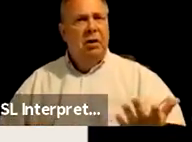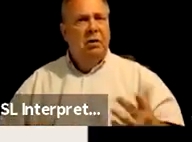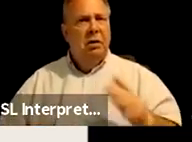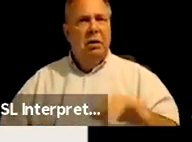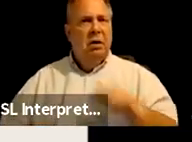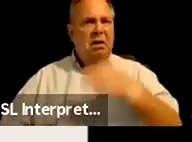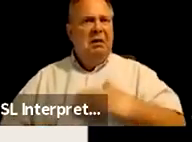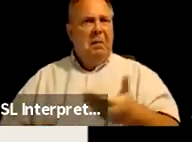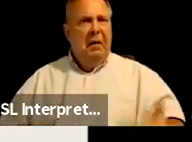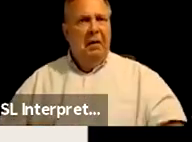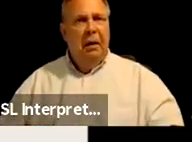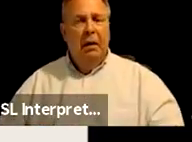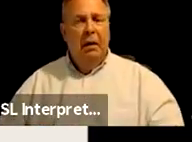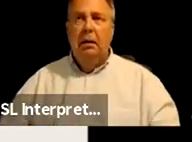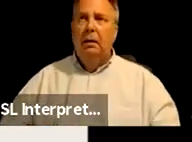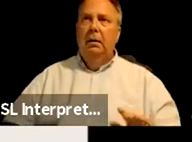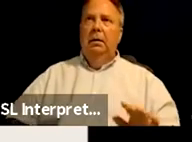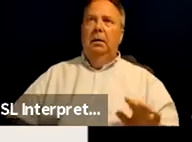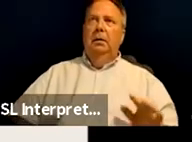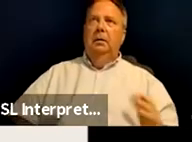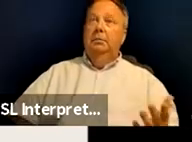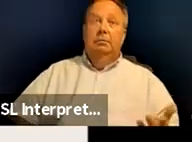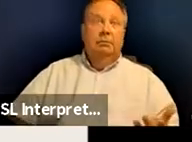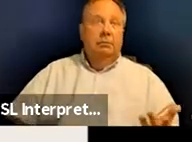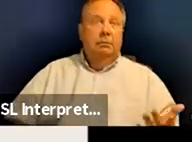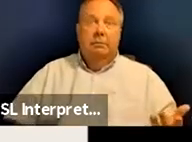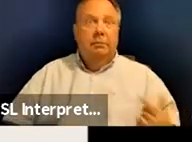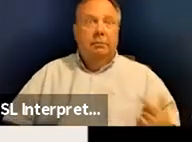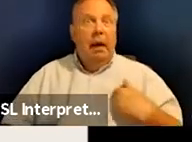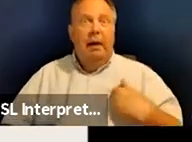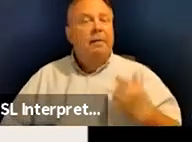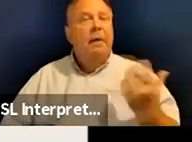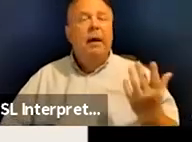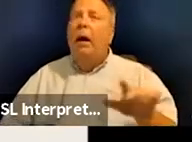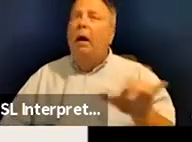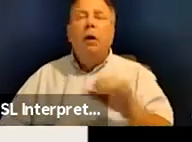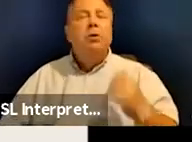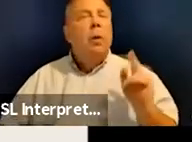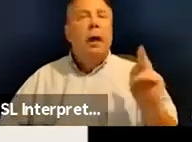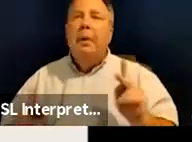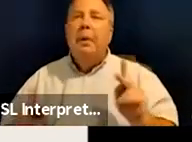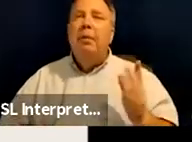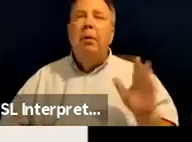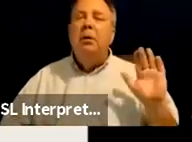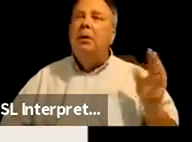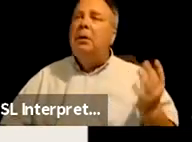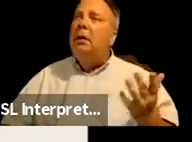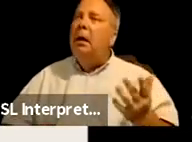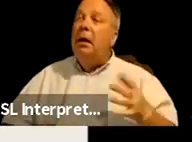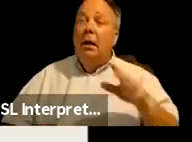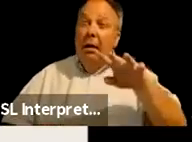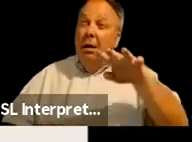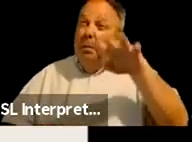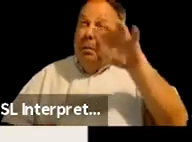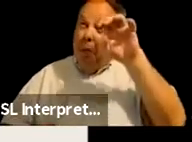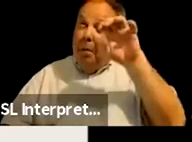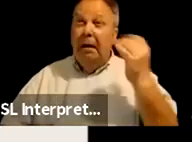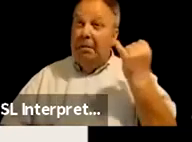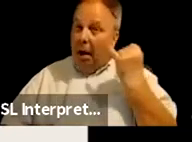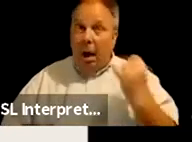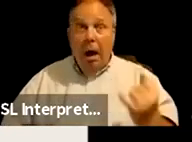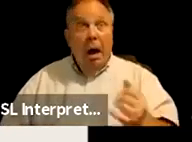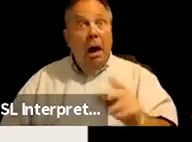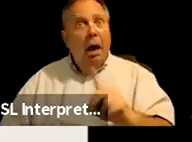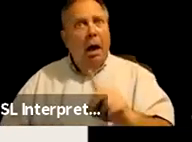my thing. Um, you know, I've, I've also had people just seem utterly perplexed by the idea of